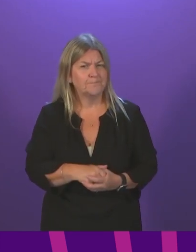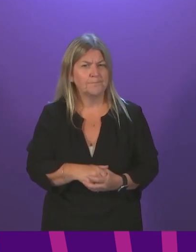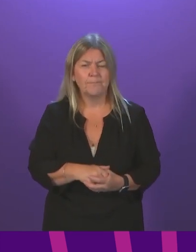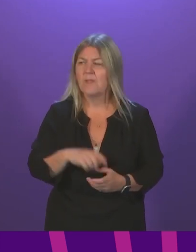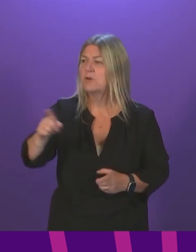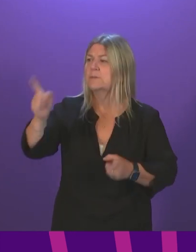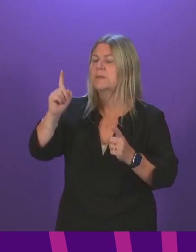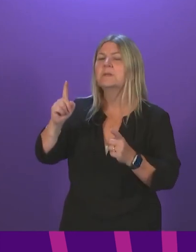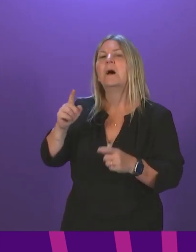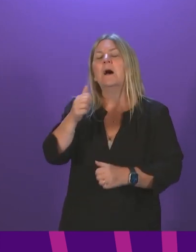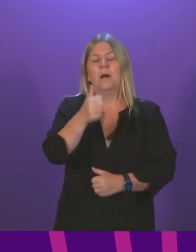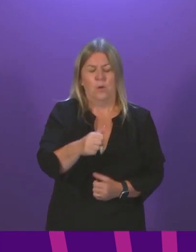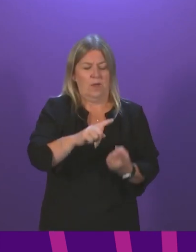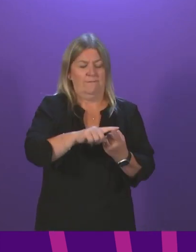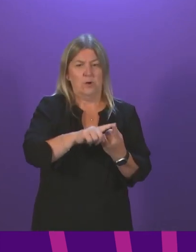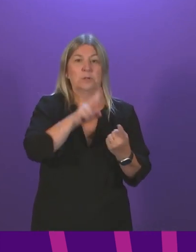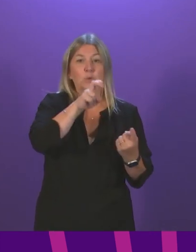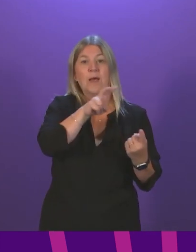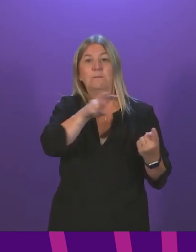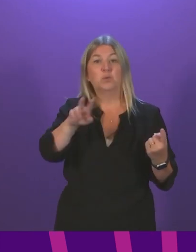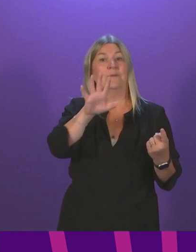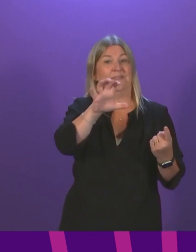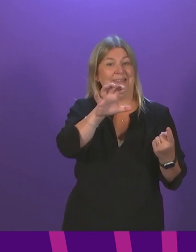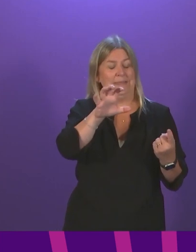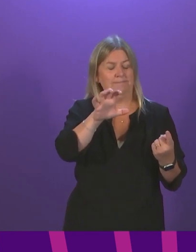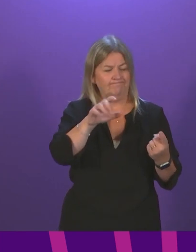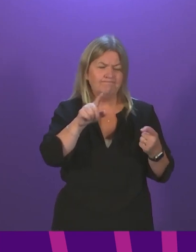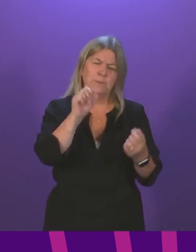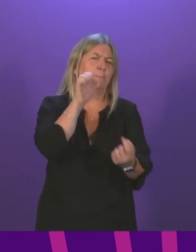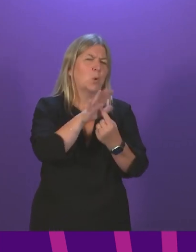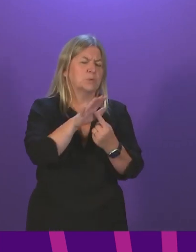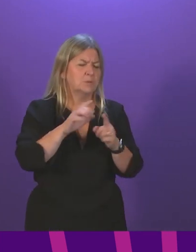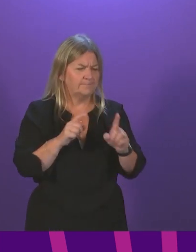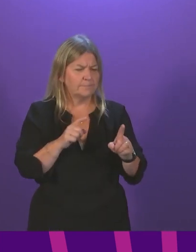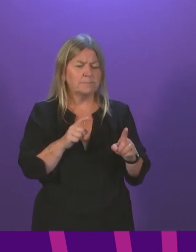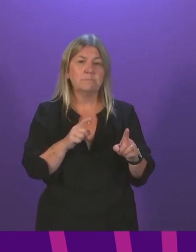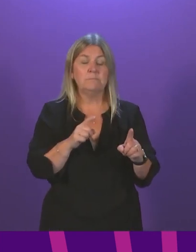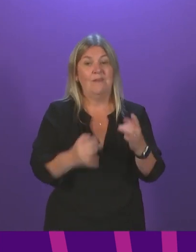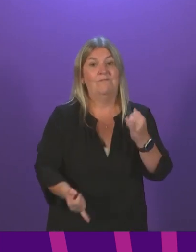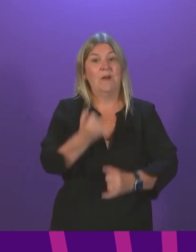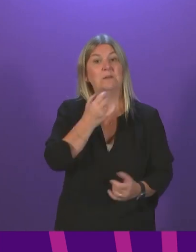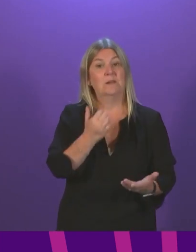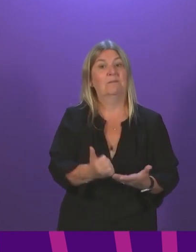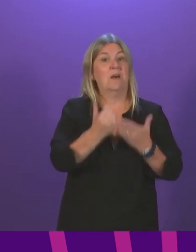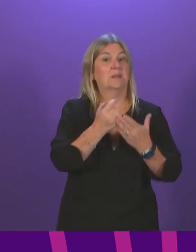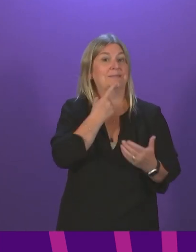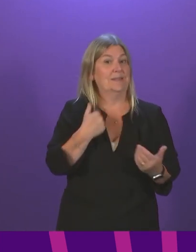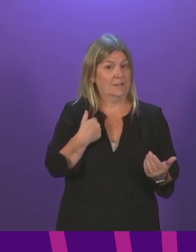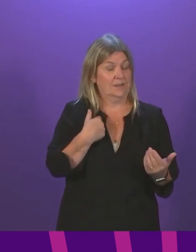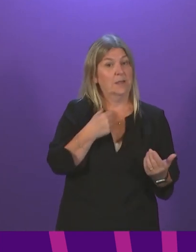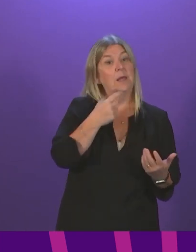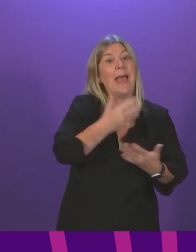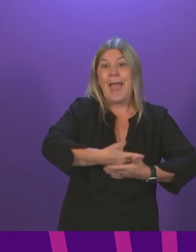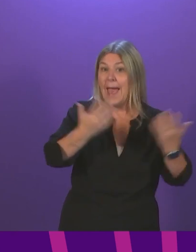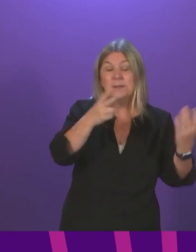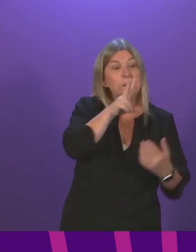Firstly, on 12 to 15-year-olds, because it is probably the most important issue we covering today. We received the final advice yesterday. Any 12 to 15-year-old who wants